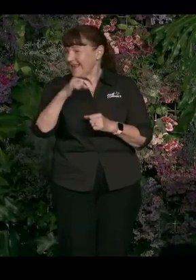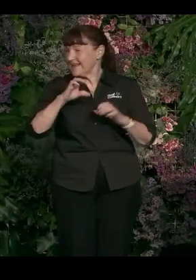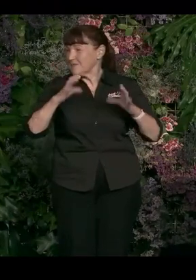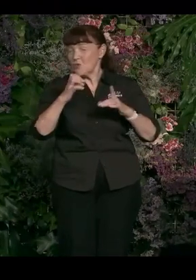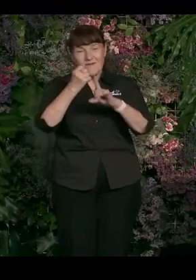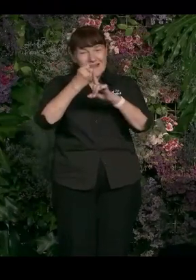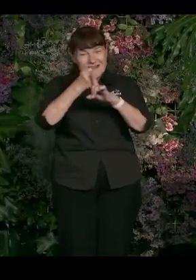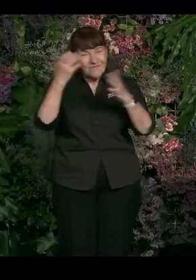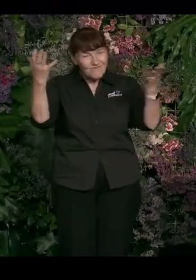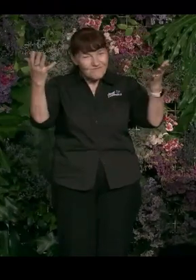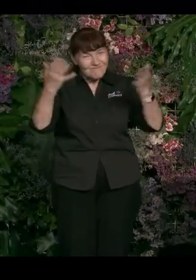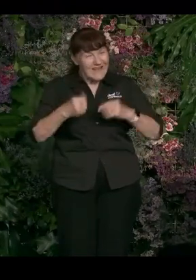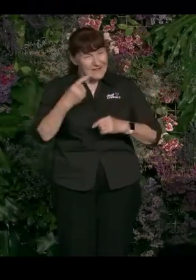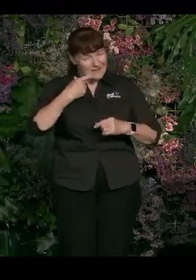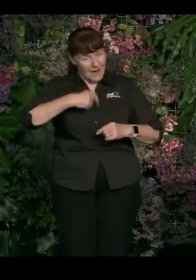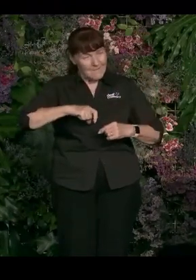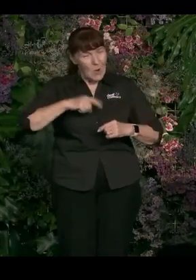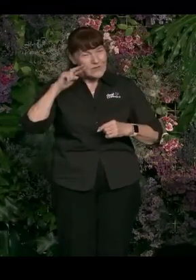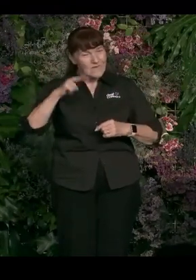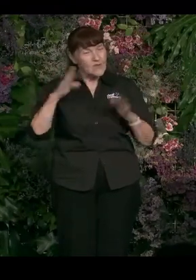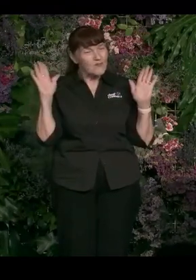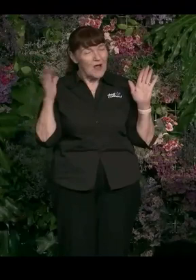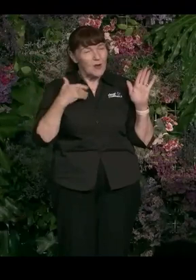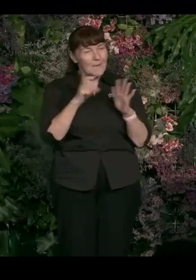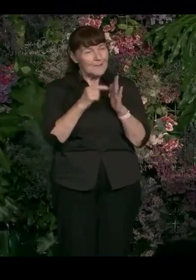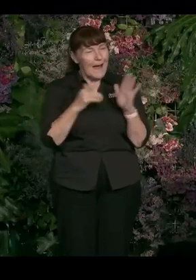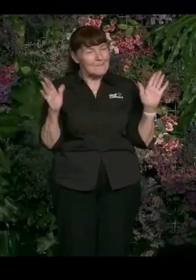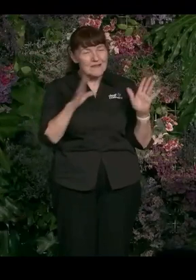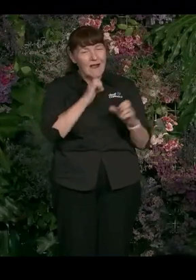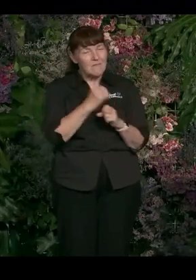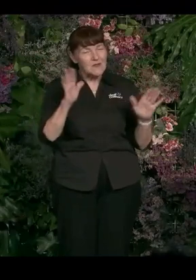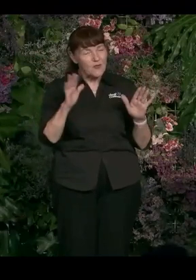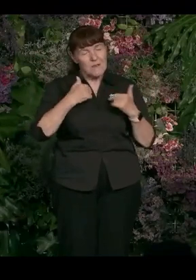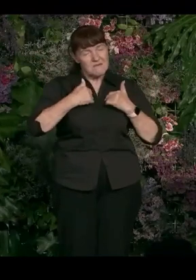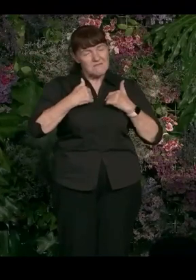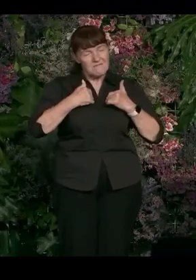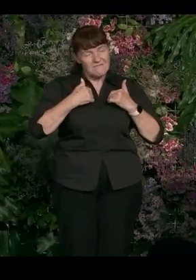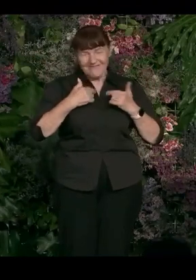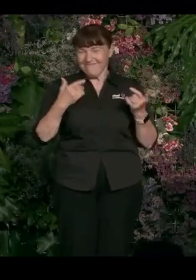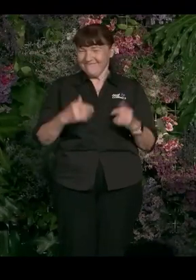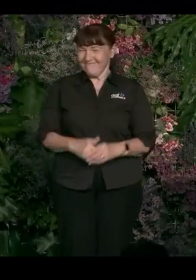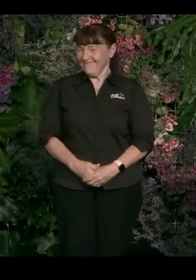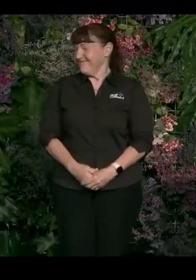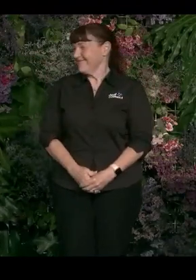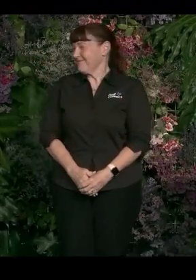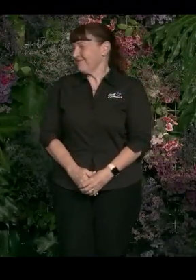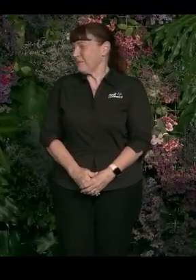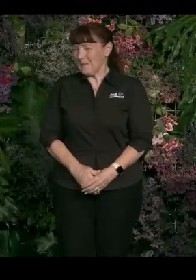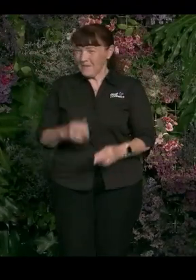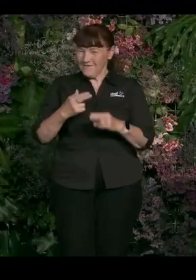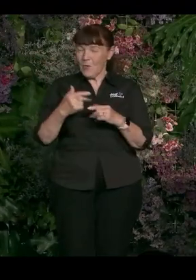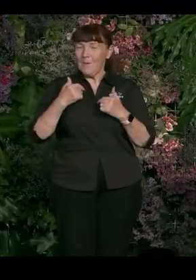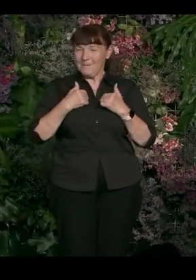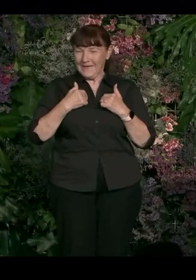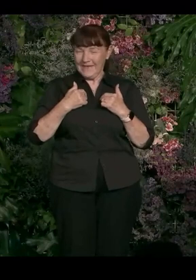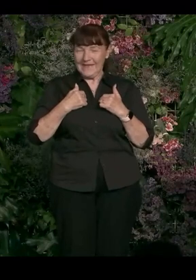Disclaimer that, you know, these are the views of my own personal views, not the views of my department, you know, in that. But, you know, for me, I